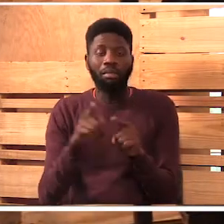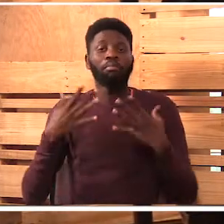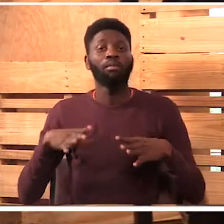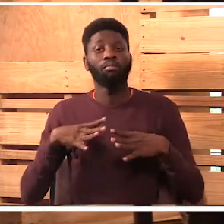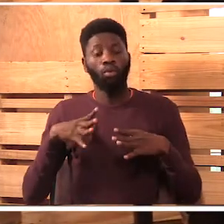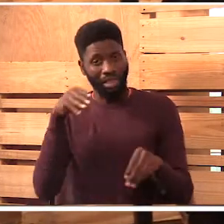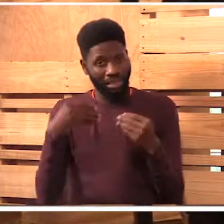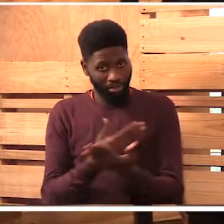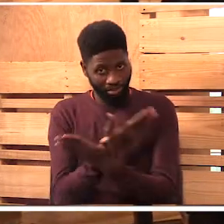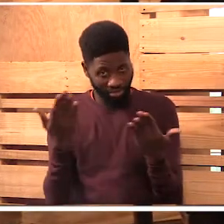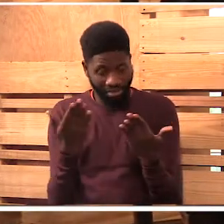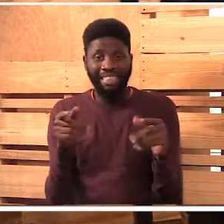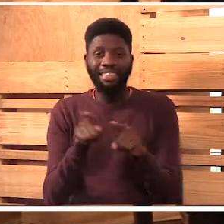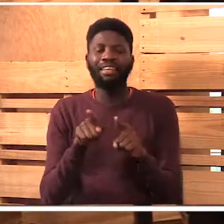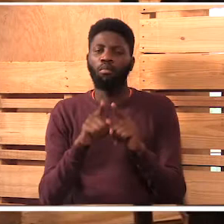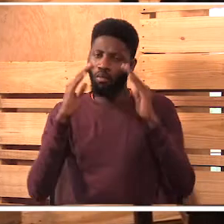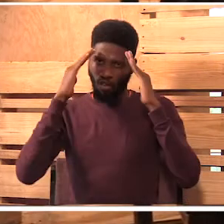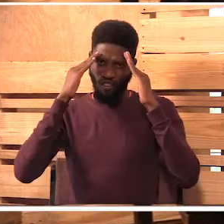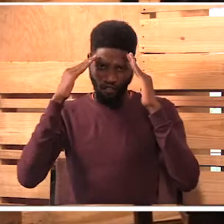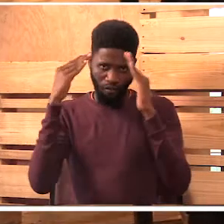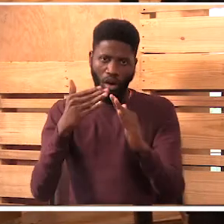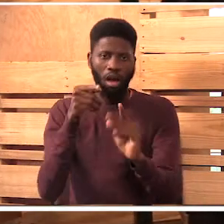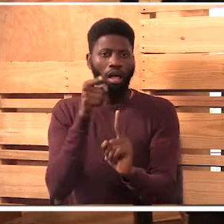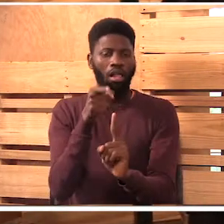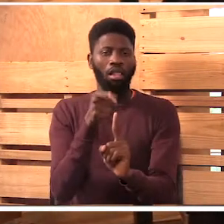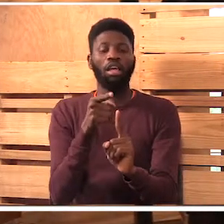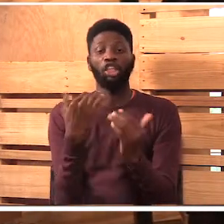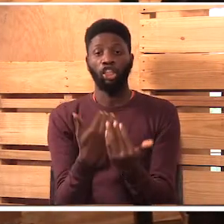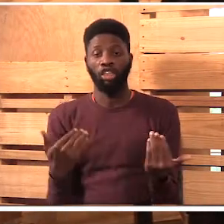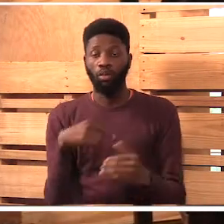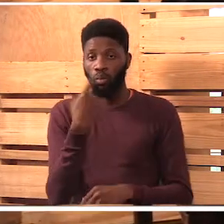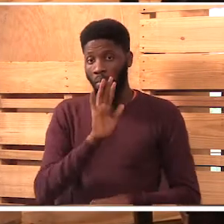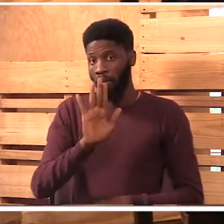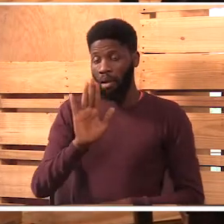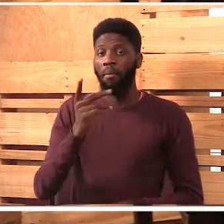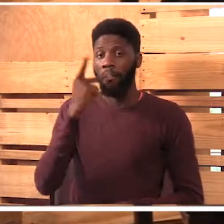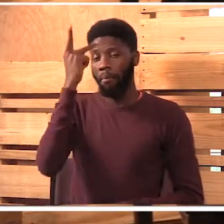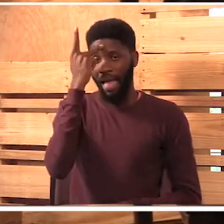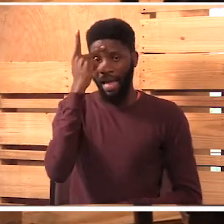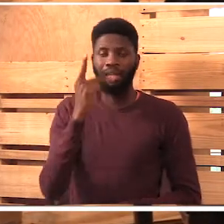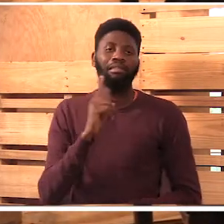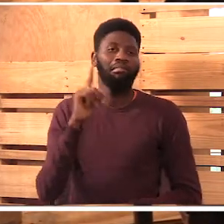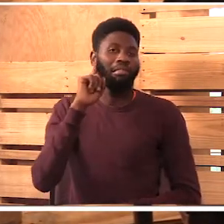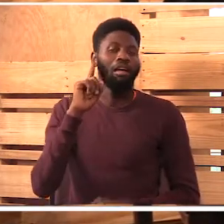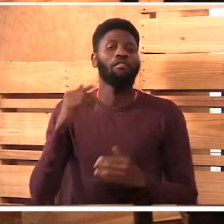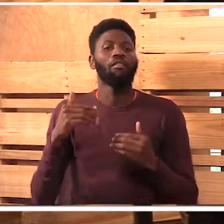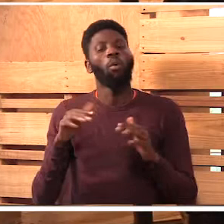disabilities, let's focus more on children born by parents with disabilities. And